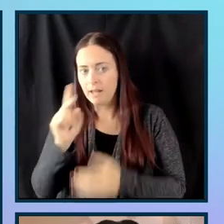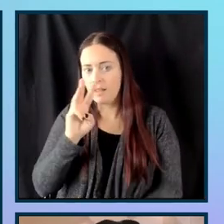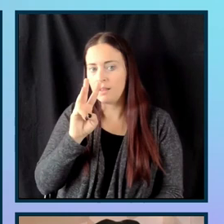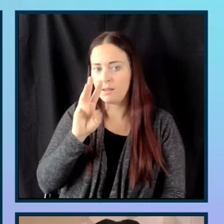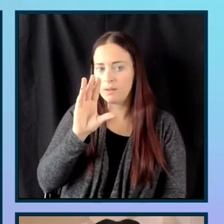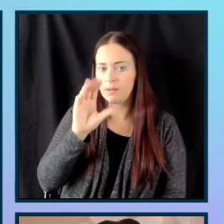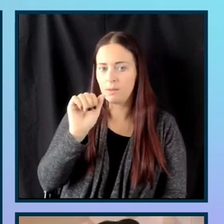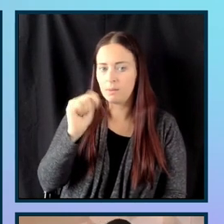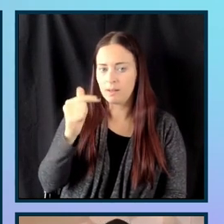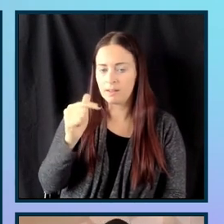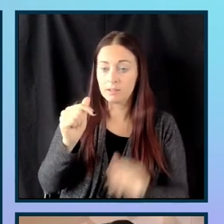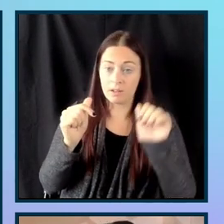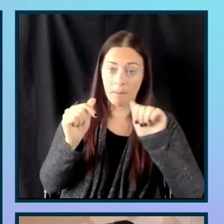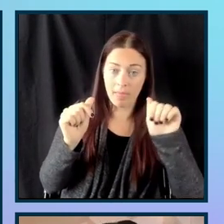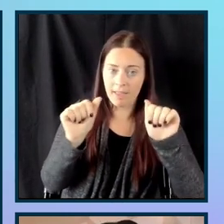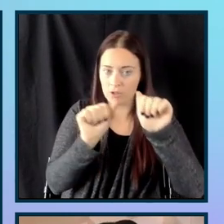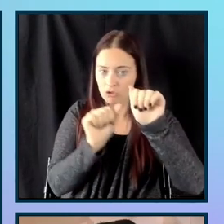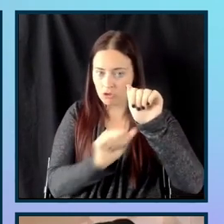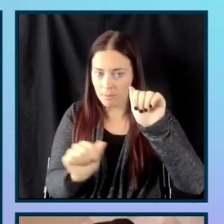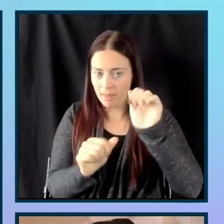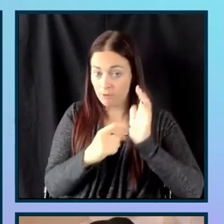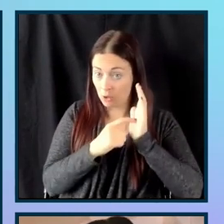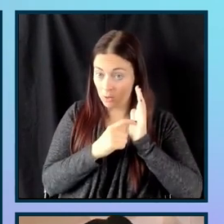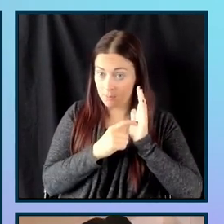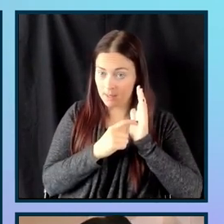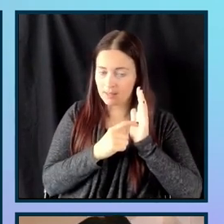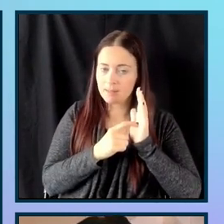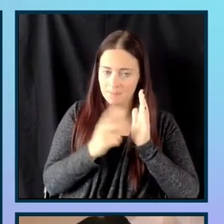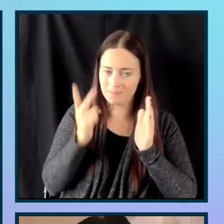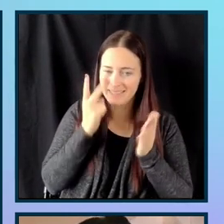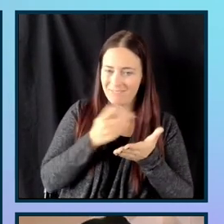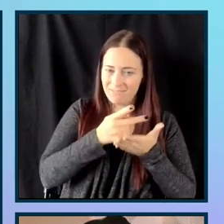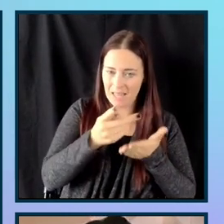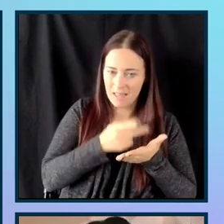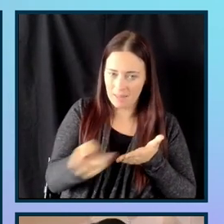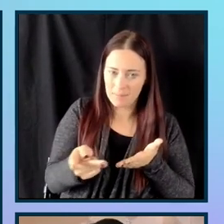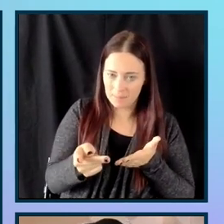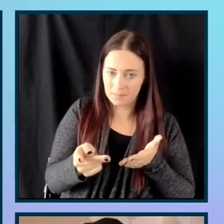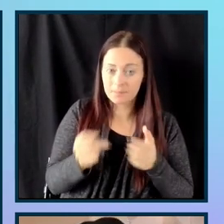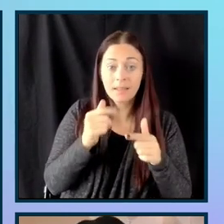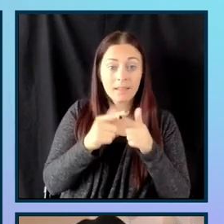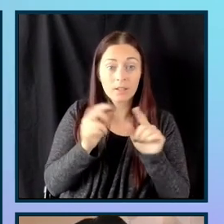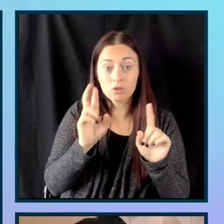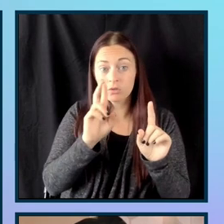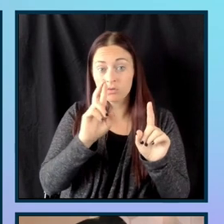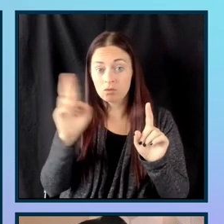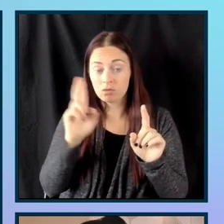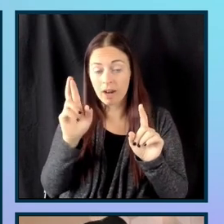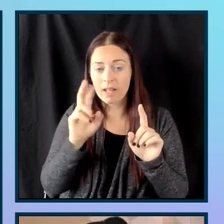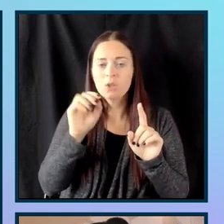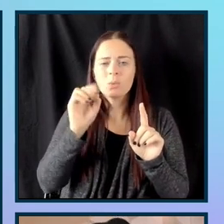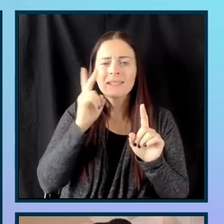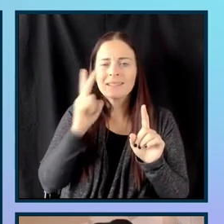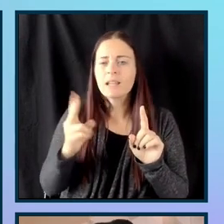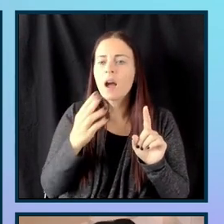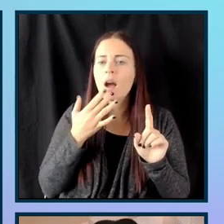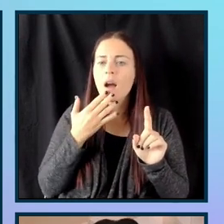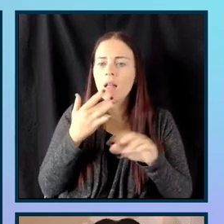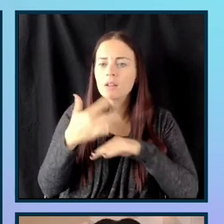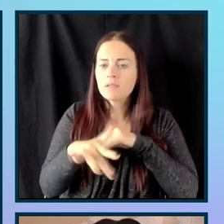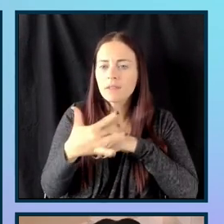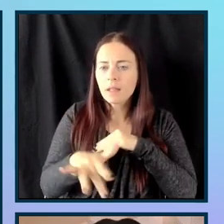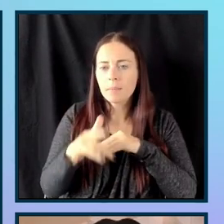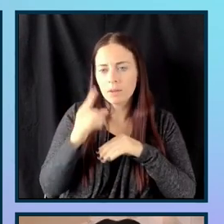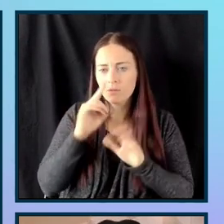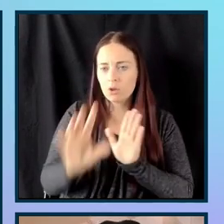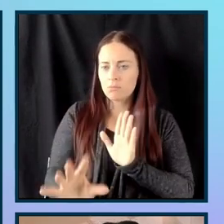WCAG AAA. And all the way to the right of that, you will find an example of the colors that you've selected above and what that might